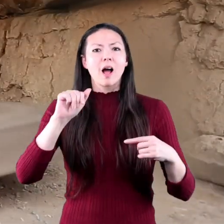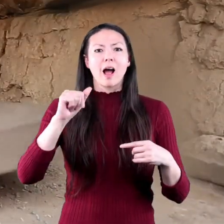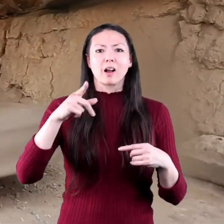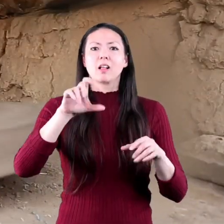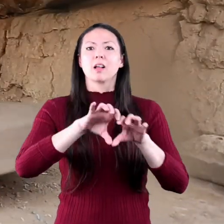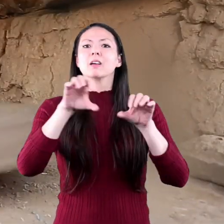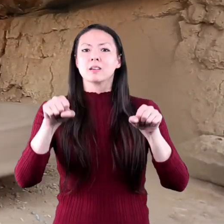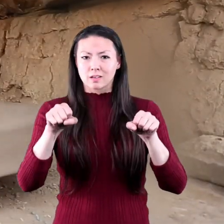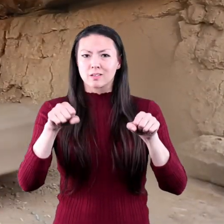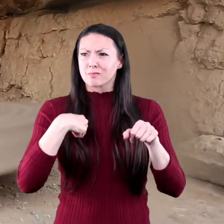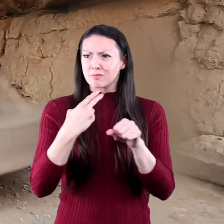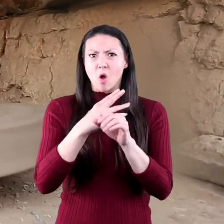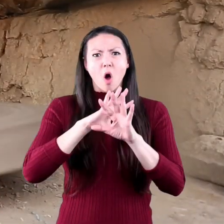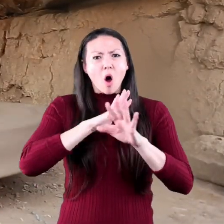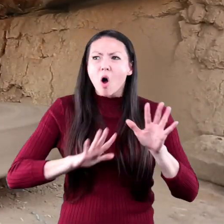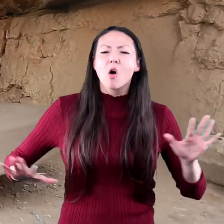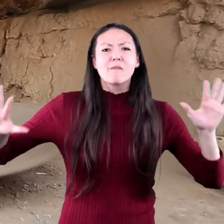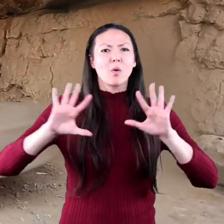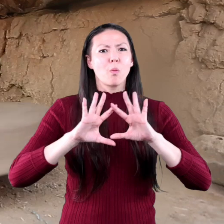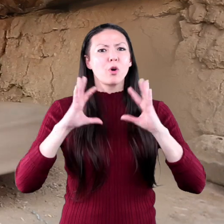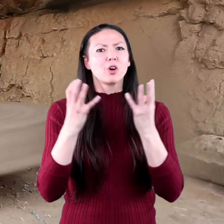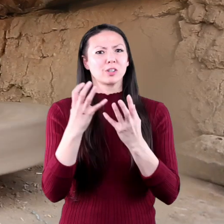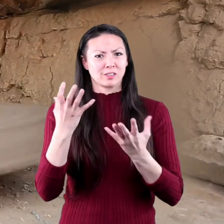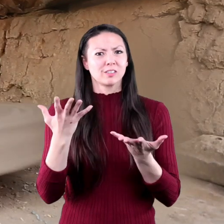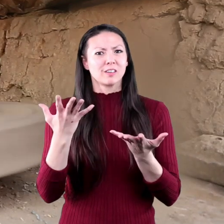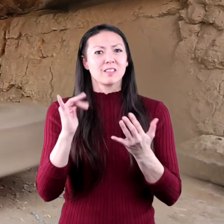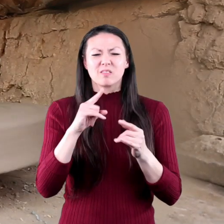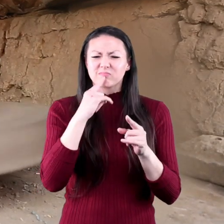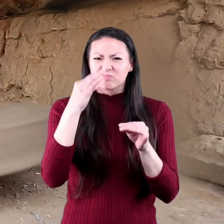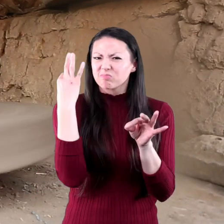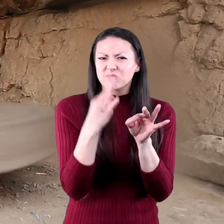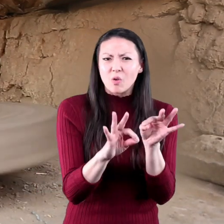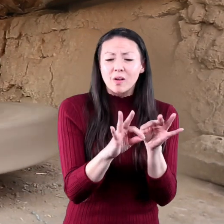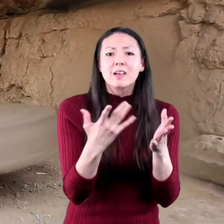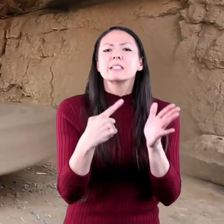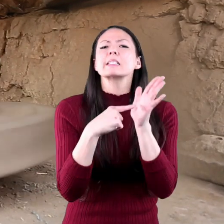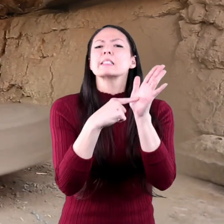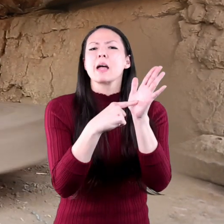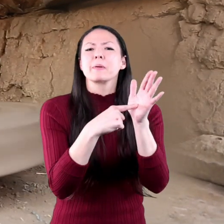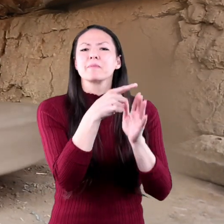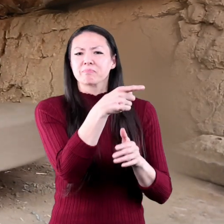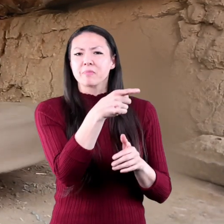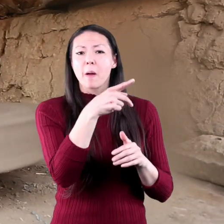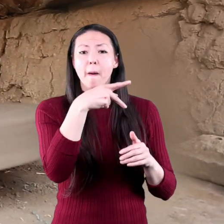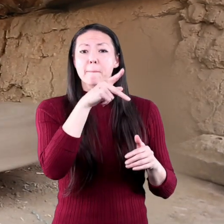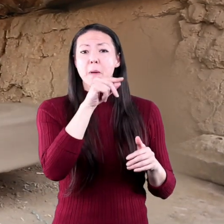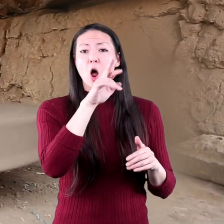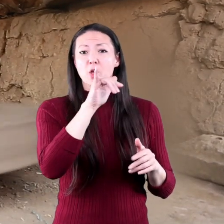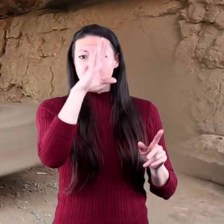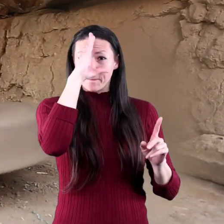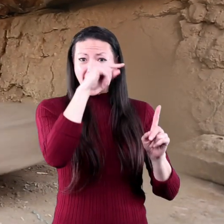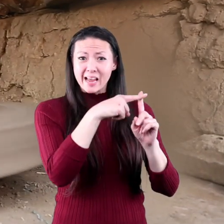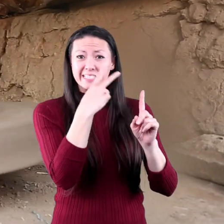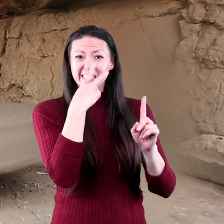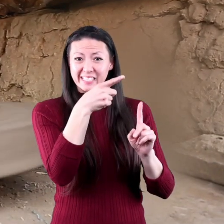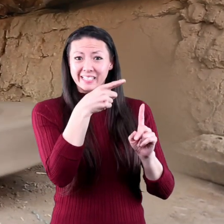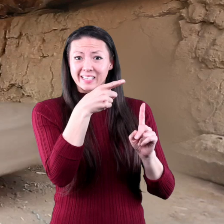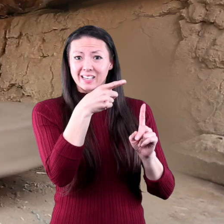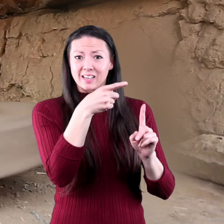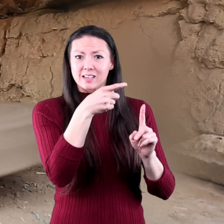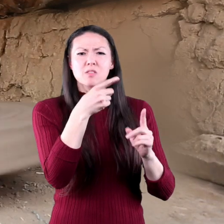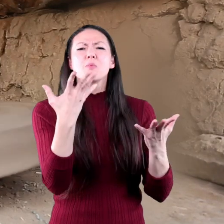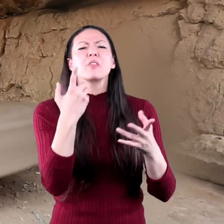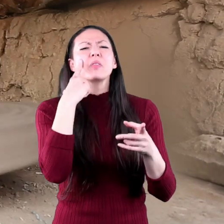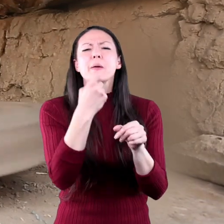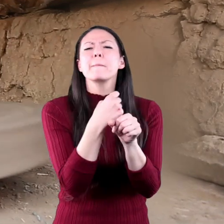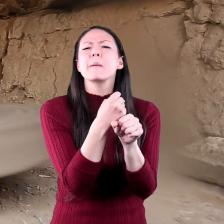are used all over the world for all sorts of things. Here's an example of my friend, Mr. Pottery Man. I